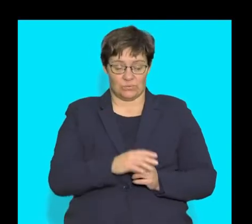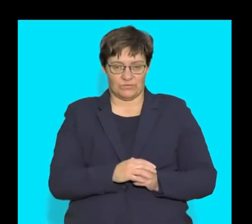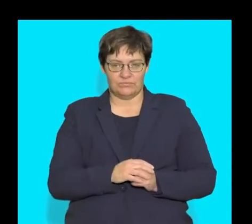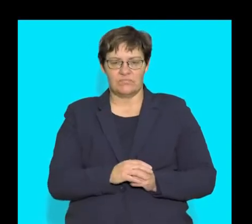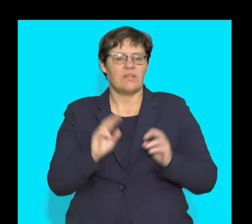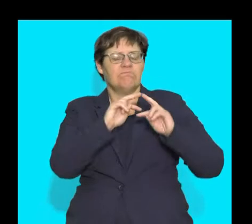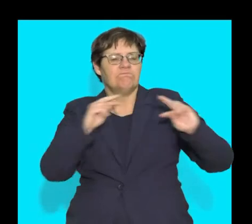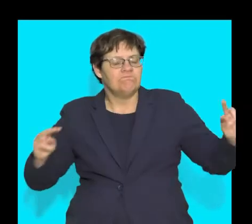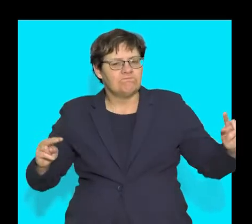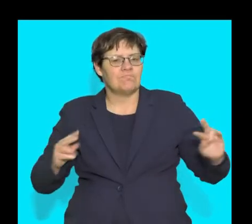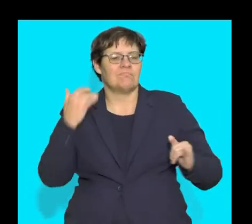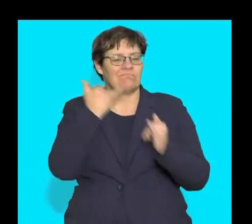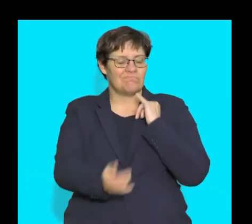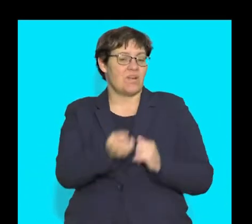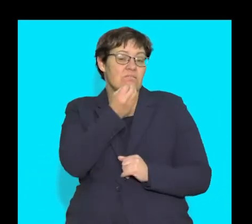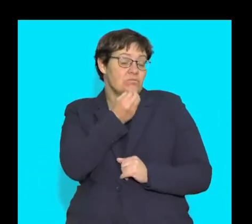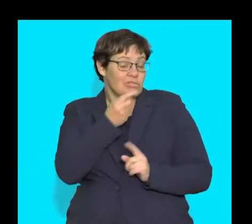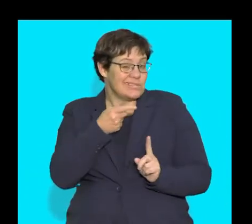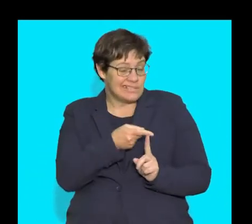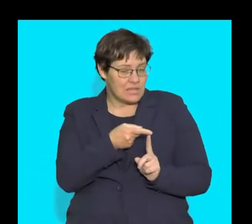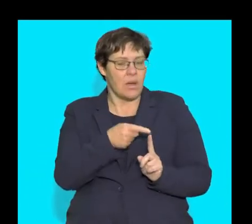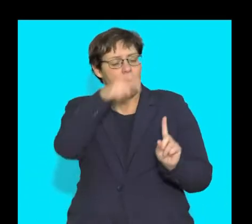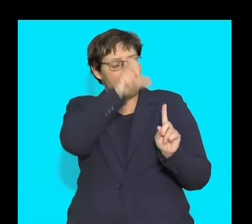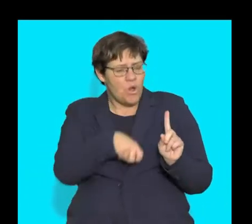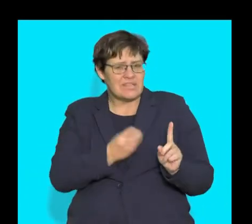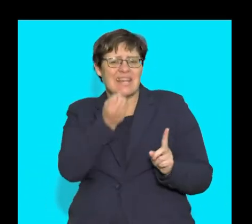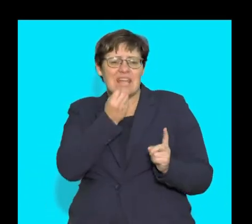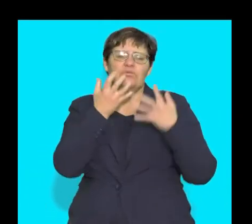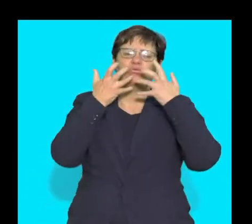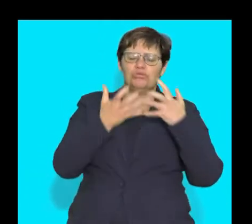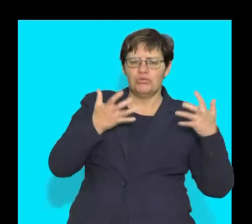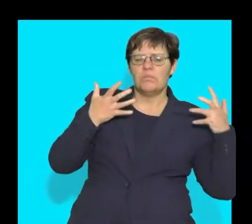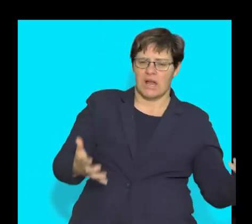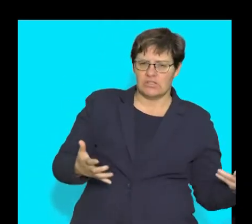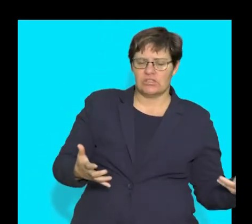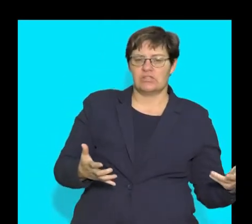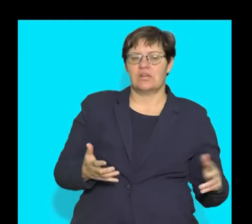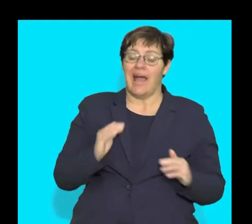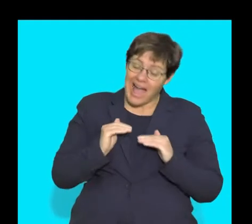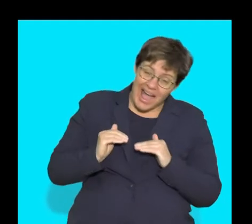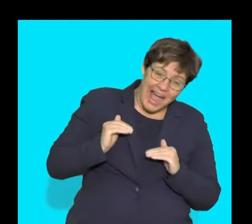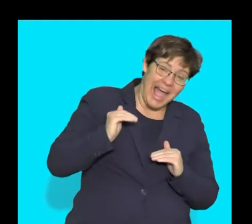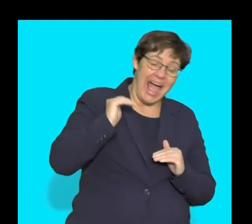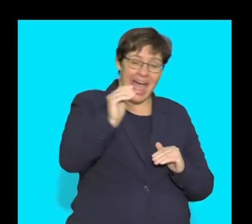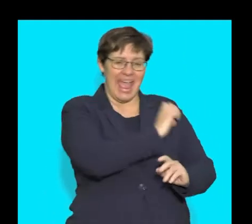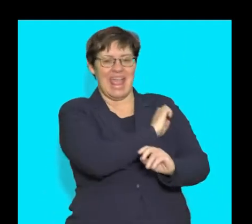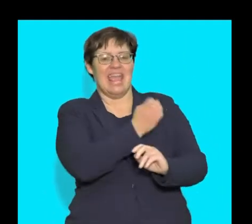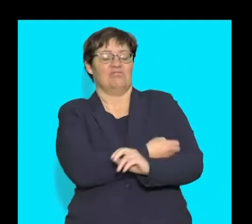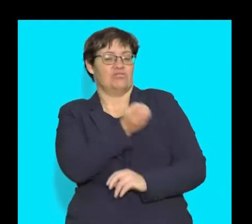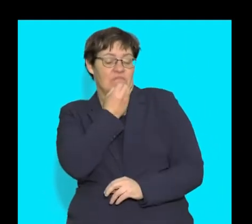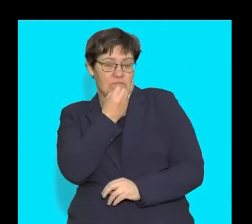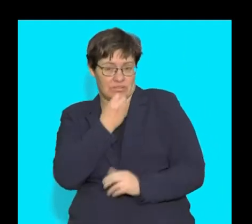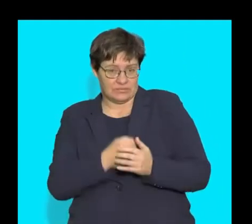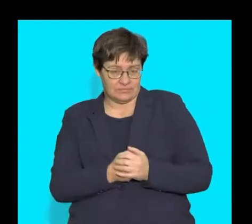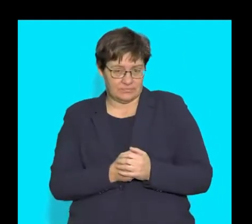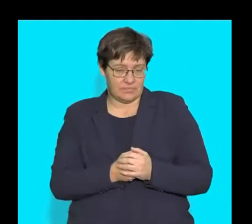A type of malnutrition in which the person consumes large quantities of high-energy food.